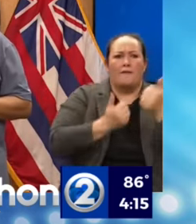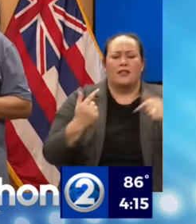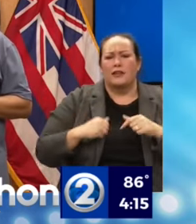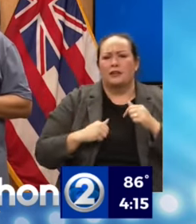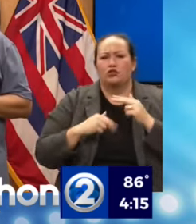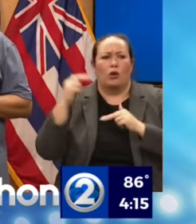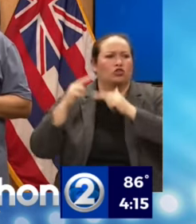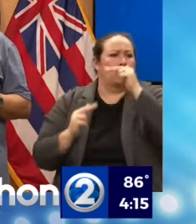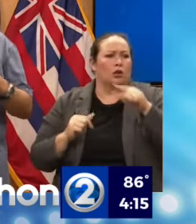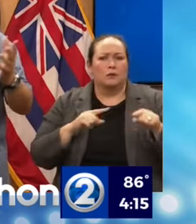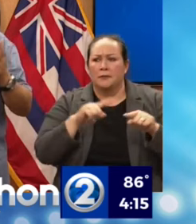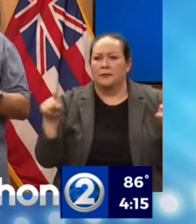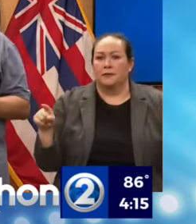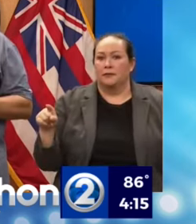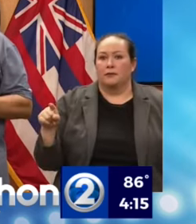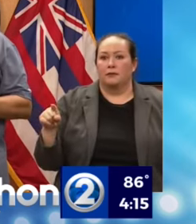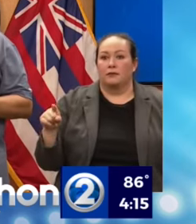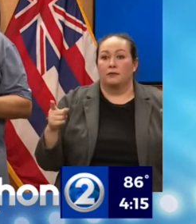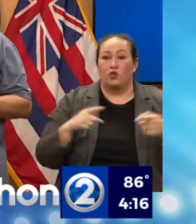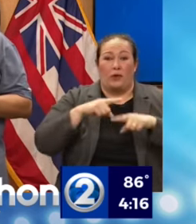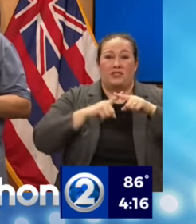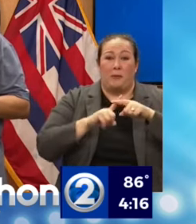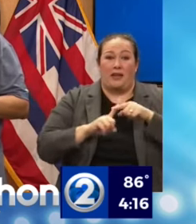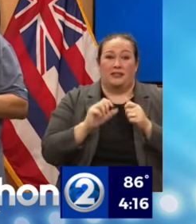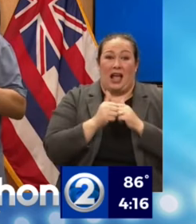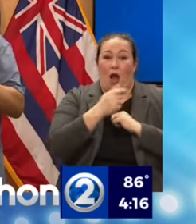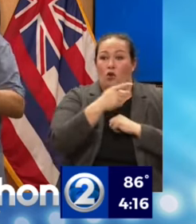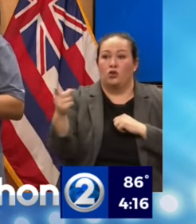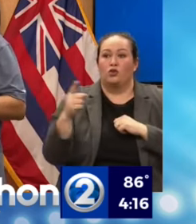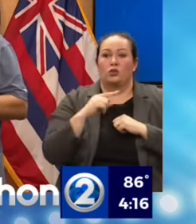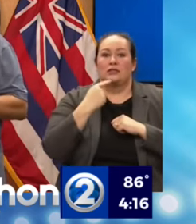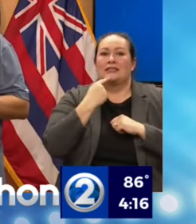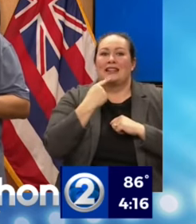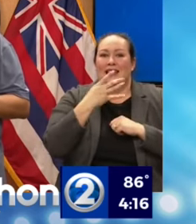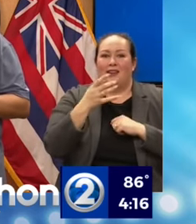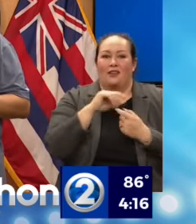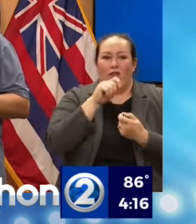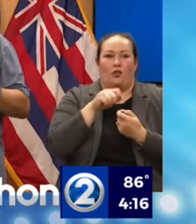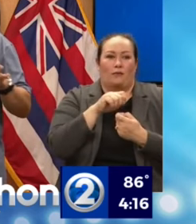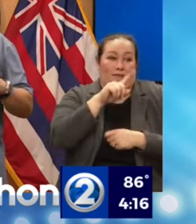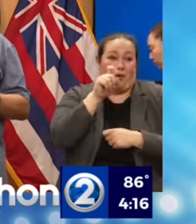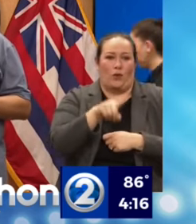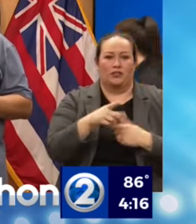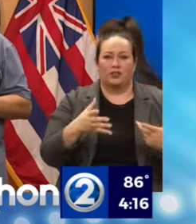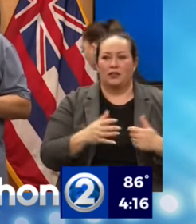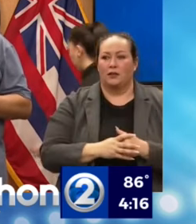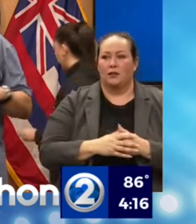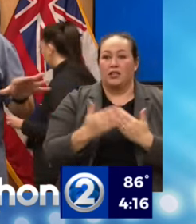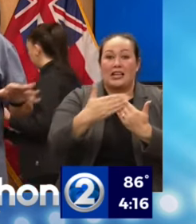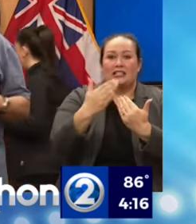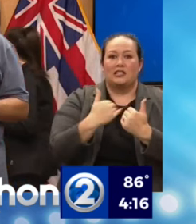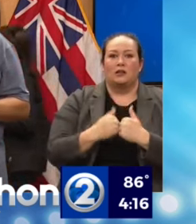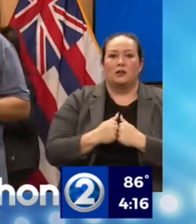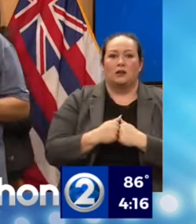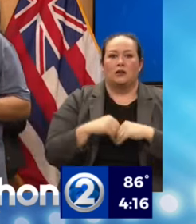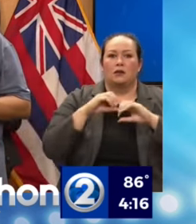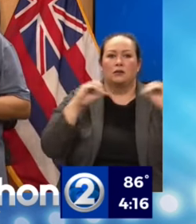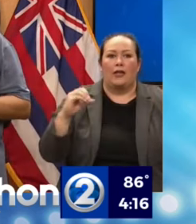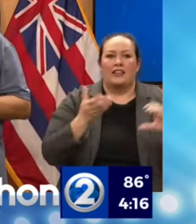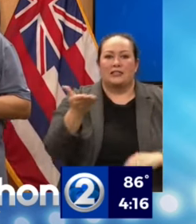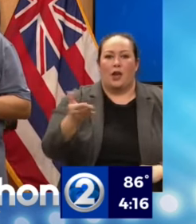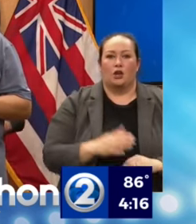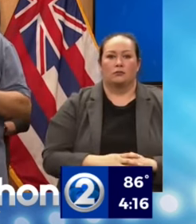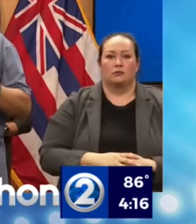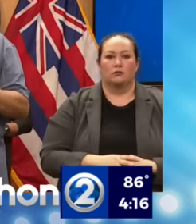structures. So, it really depends on the way you phrase the question. That's the answer you're going to get. But the easy part is, I'm telling you, none of it's there.